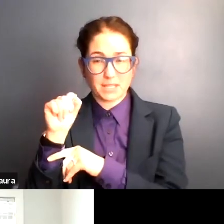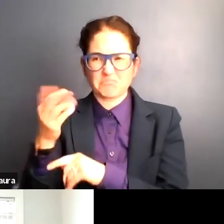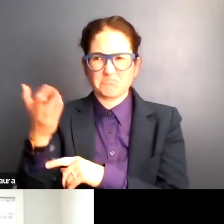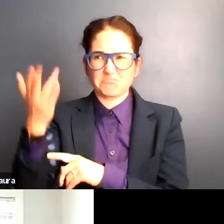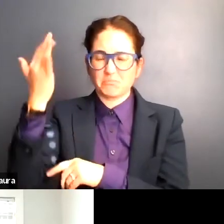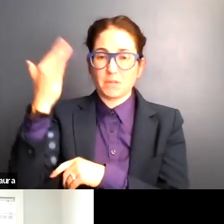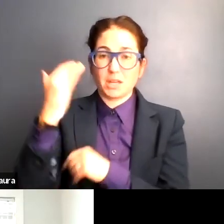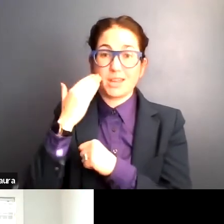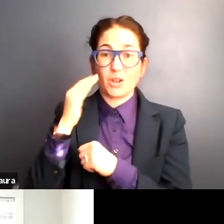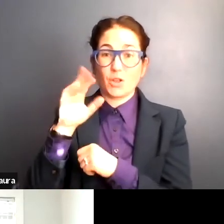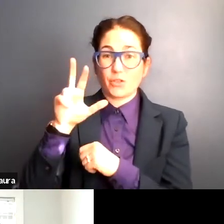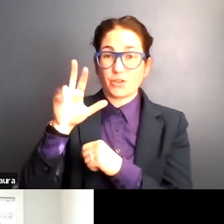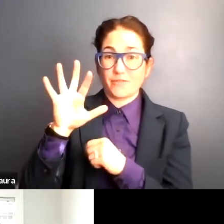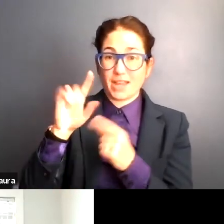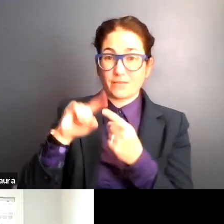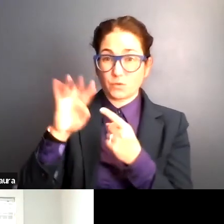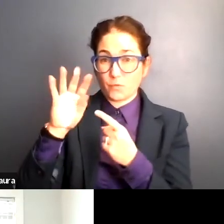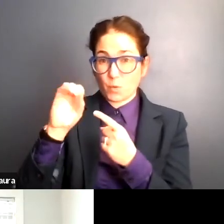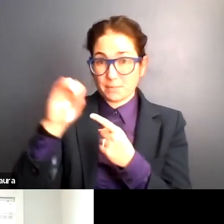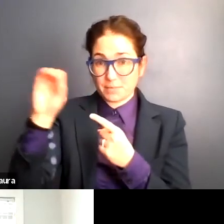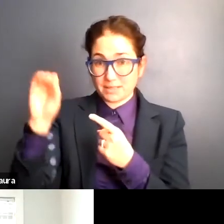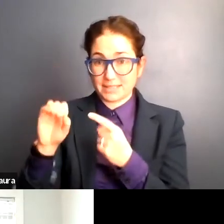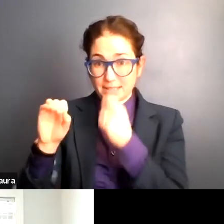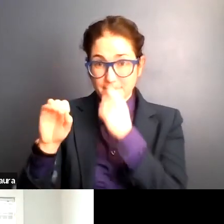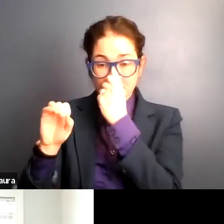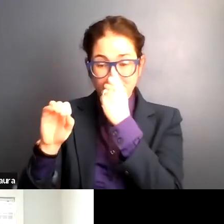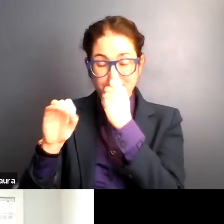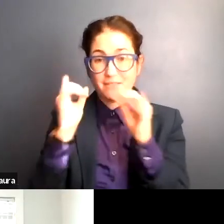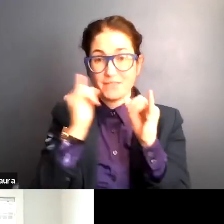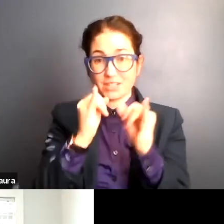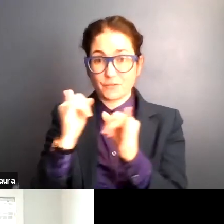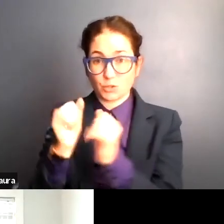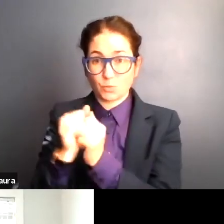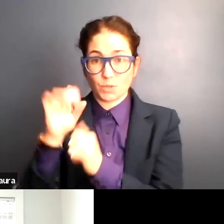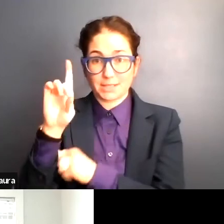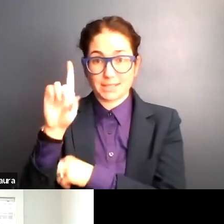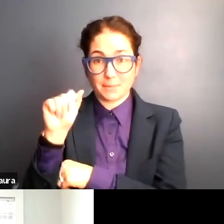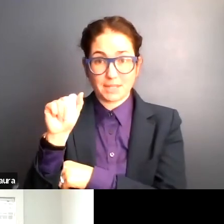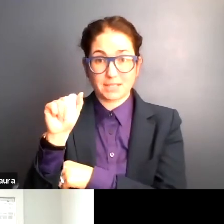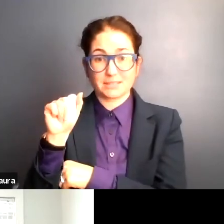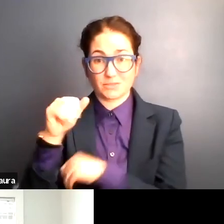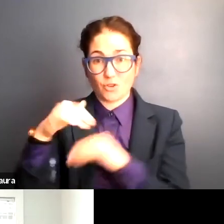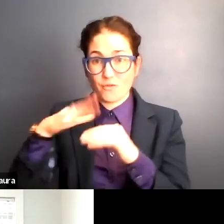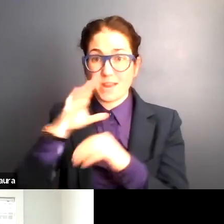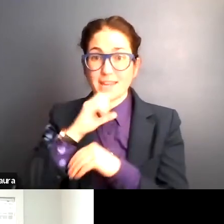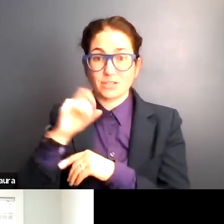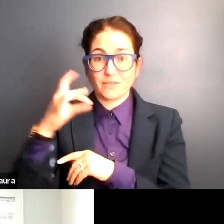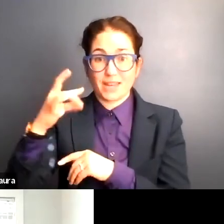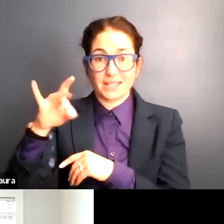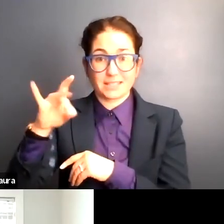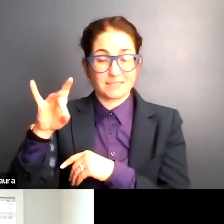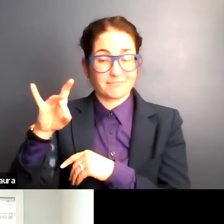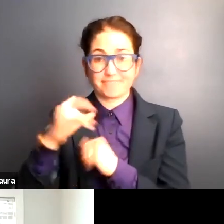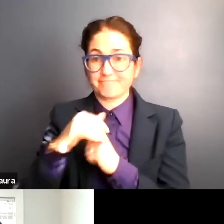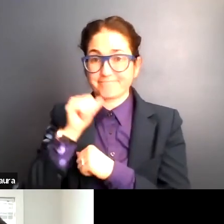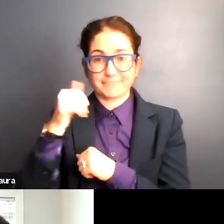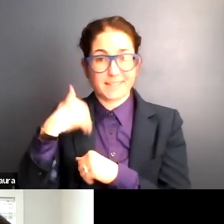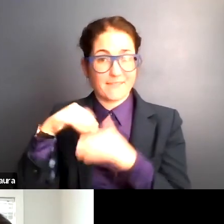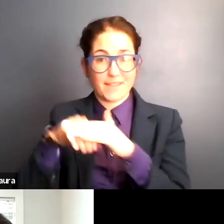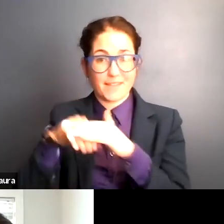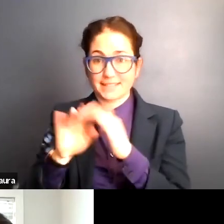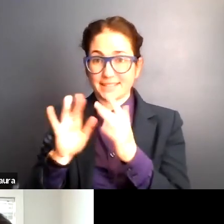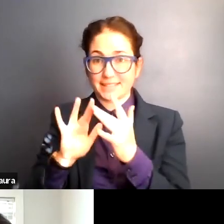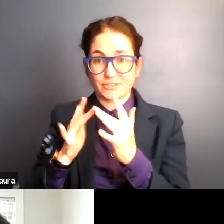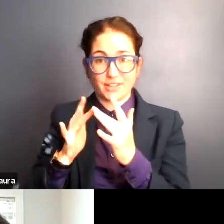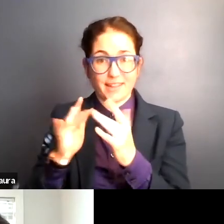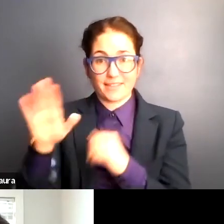35 to 40% of individuals with disabilities over the age of 18 did not have access to internet